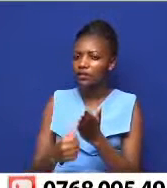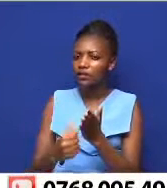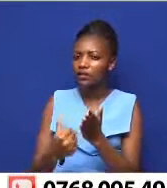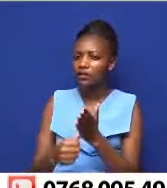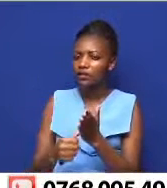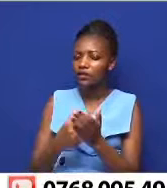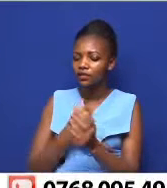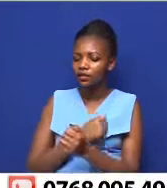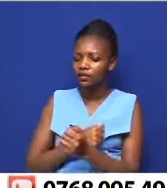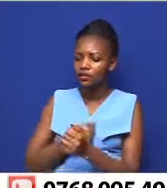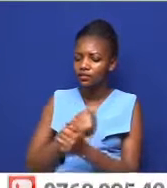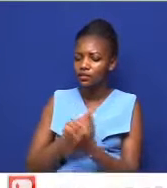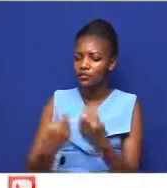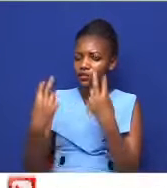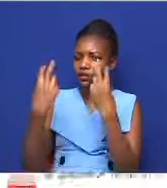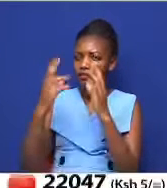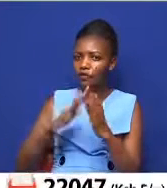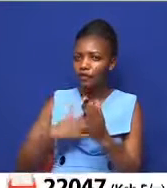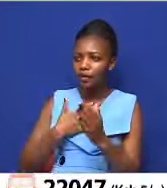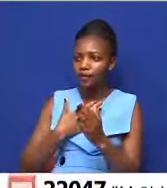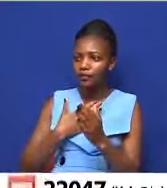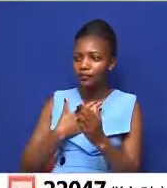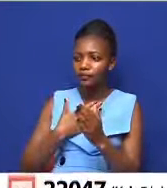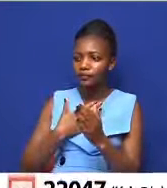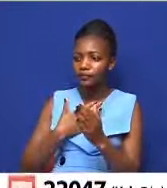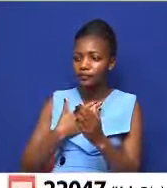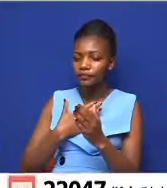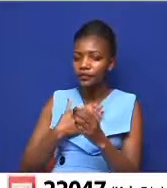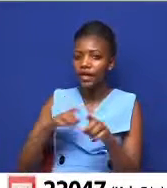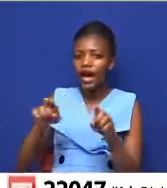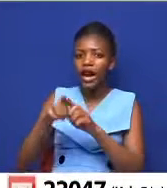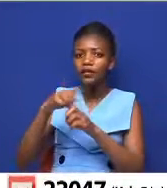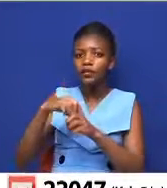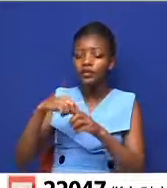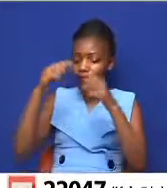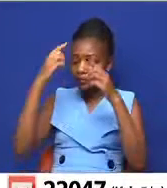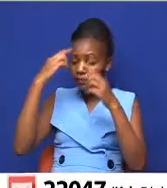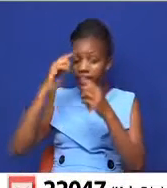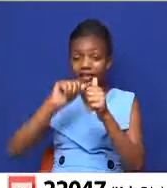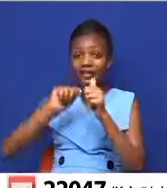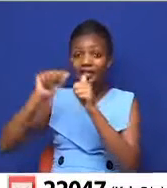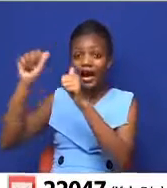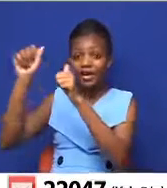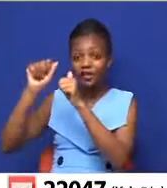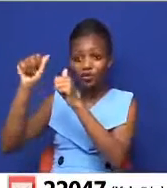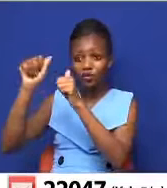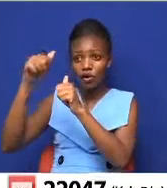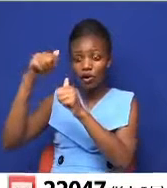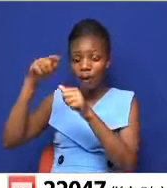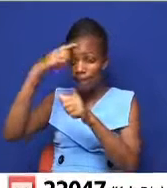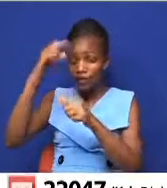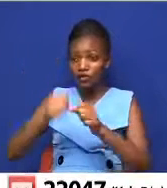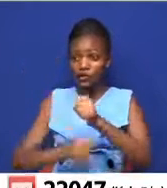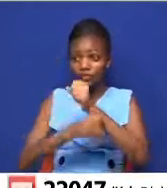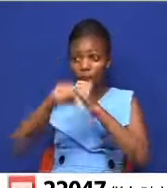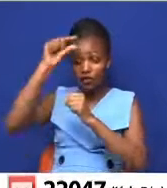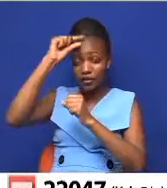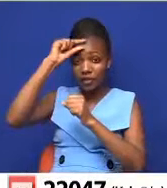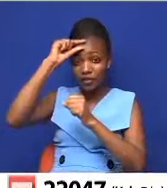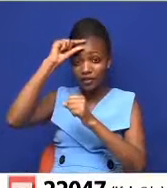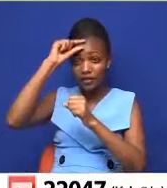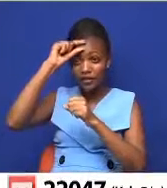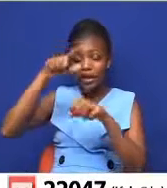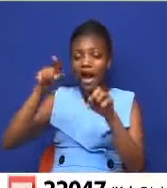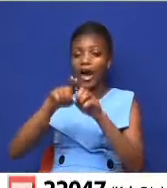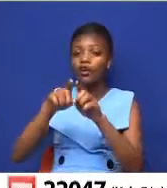like, a father, as a hero for the democracy, the ruling party for them, for the supporters of the GOV. I mean, the ruling party said to the